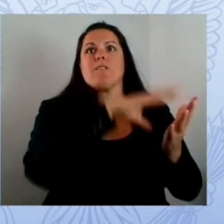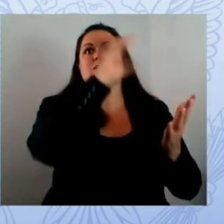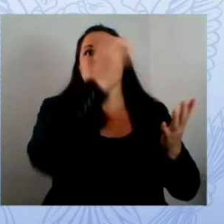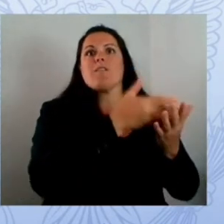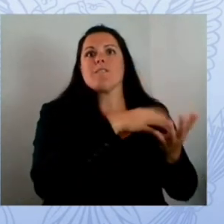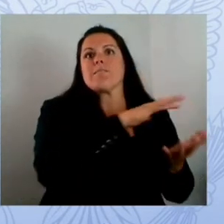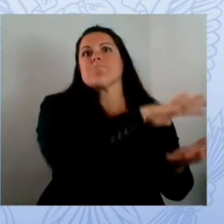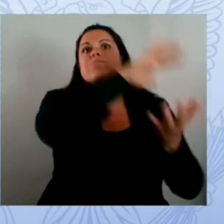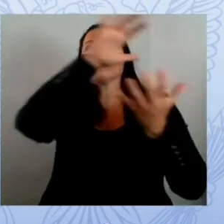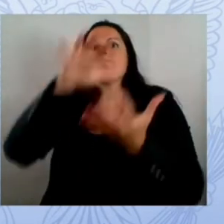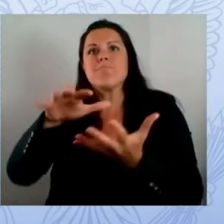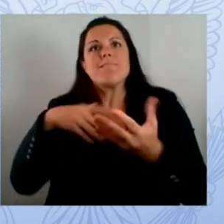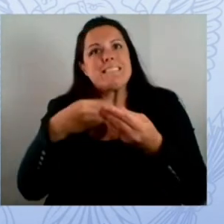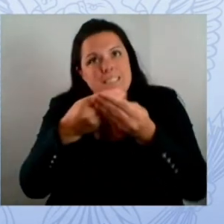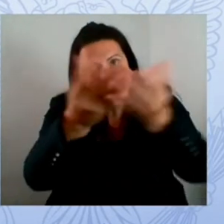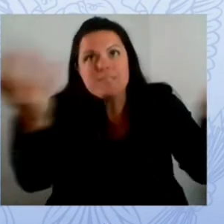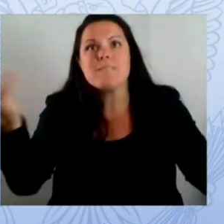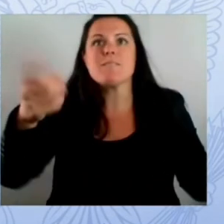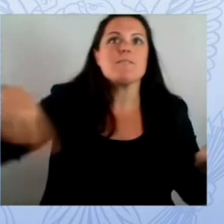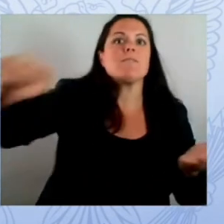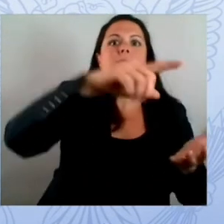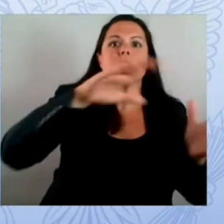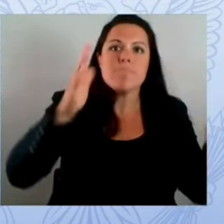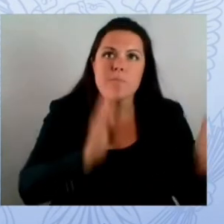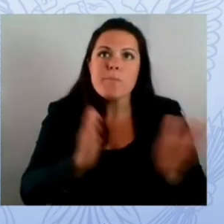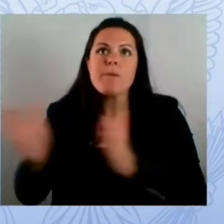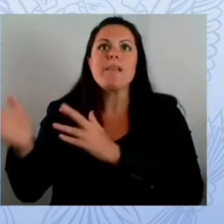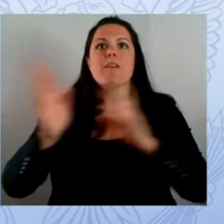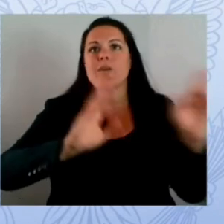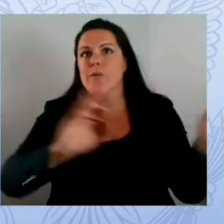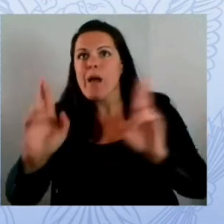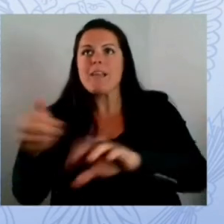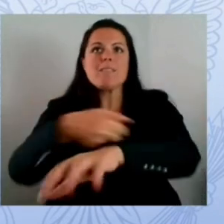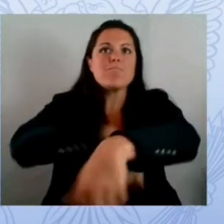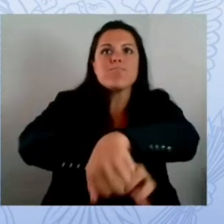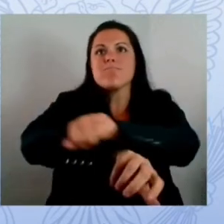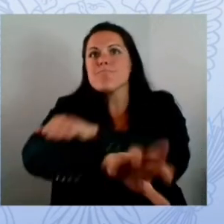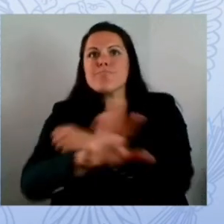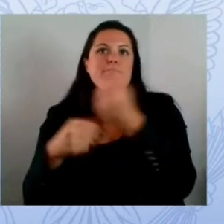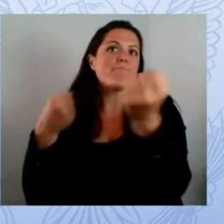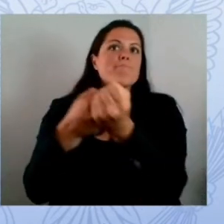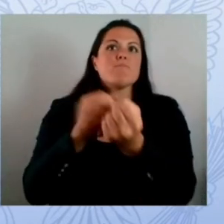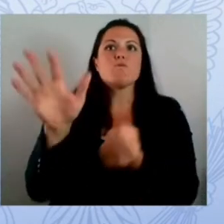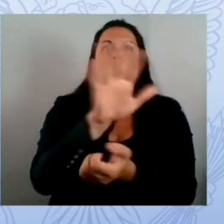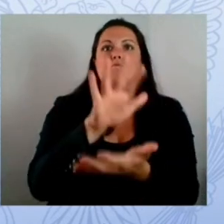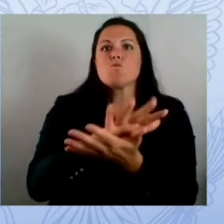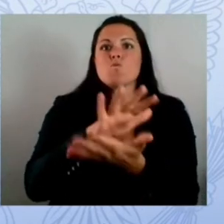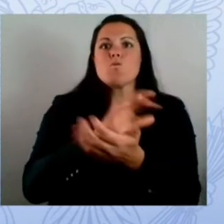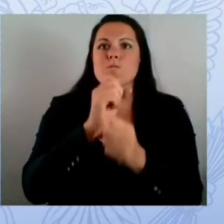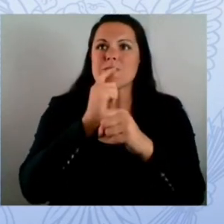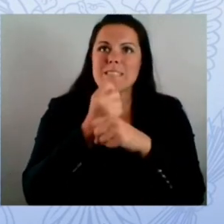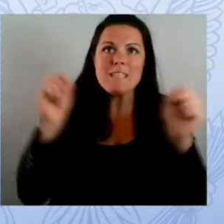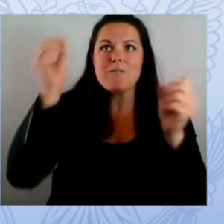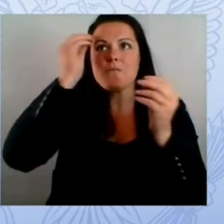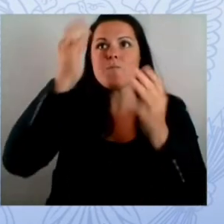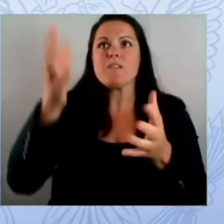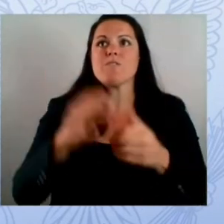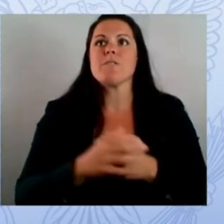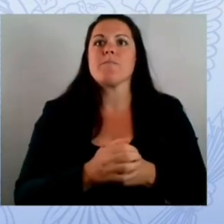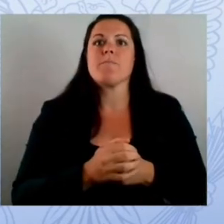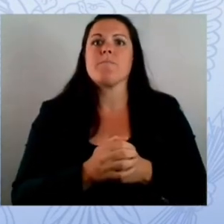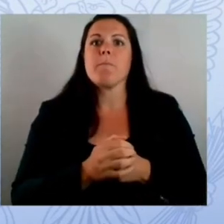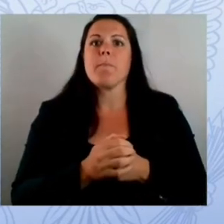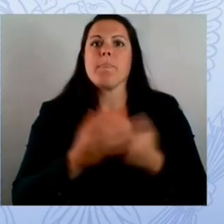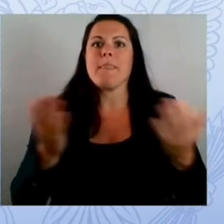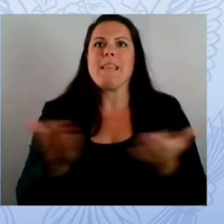number he happened to because you know we're former superintendents together but we're here for you the biden harris administration this whole team is here for you and that's why we